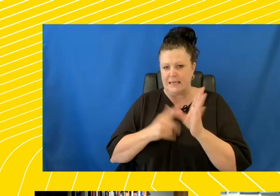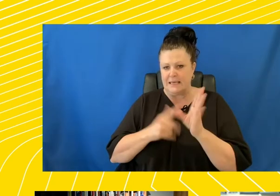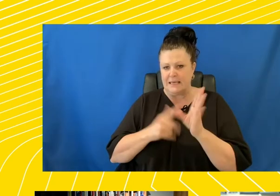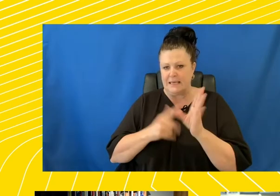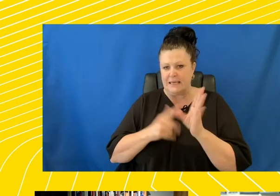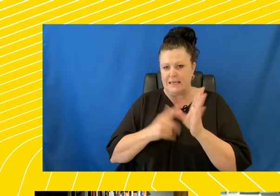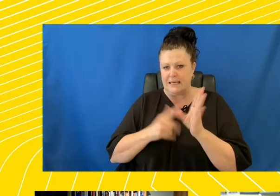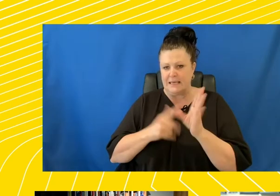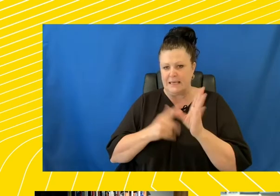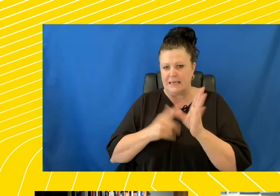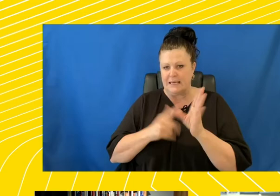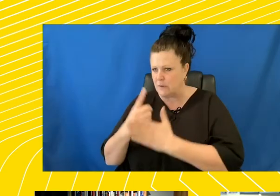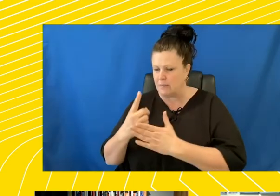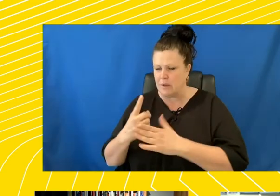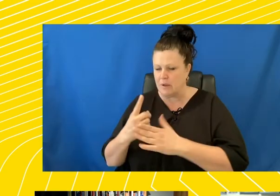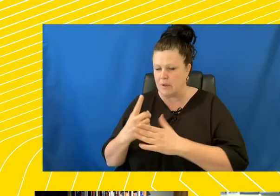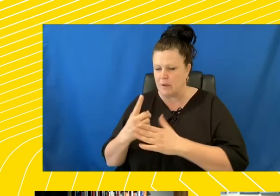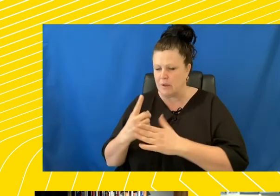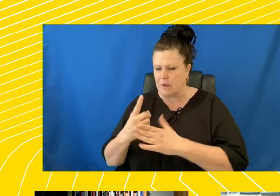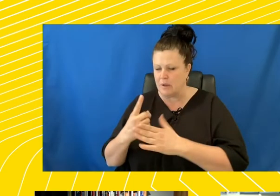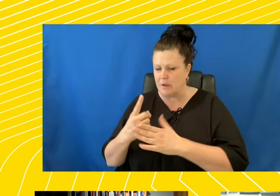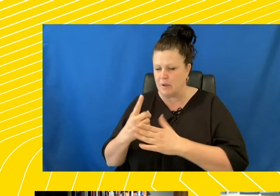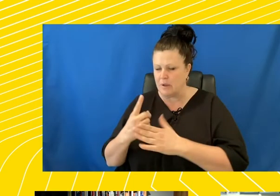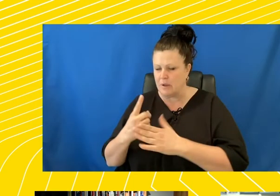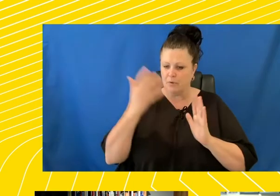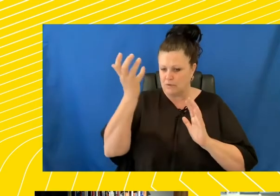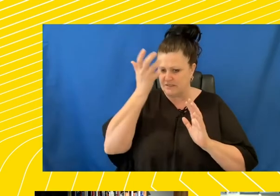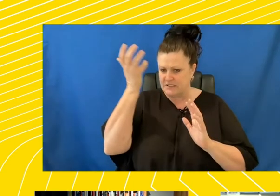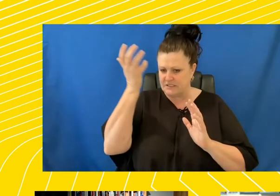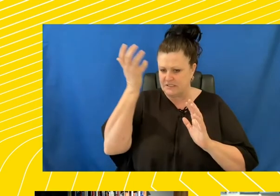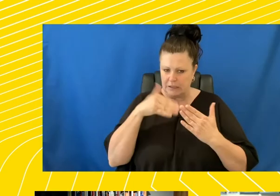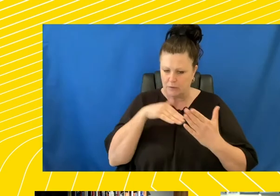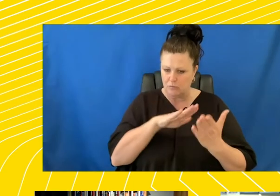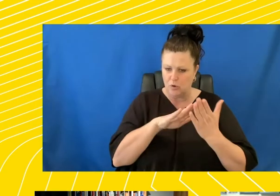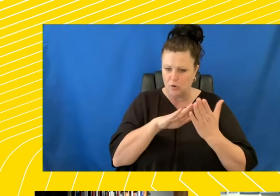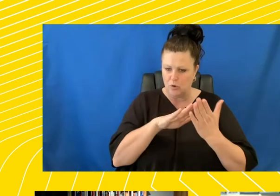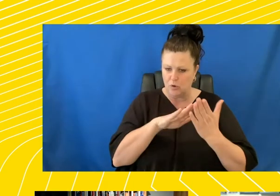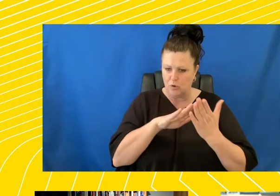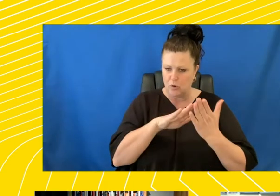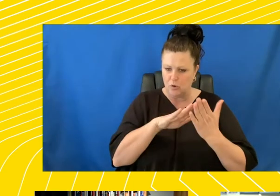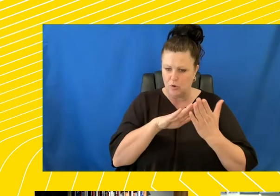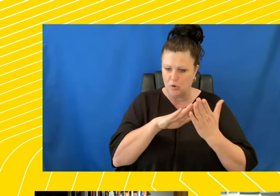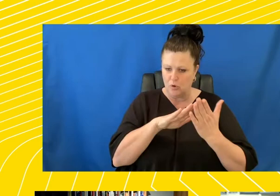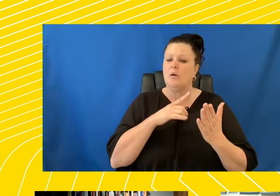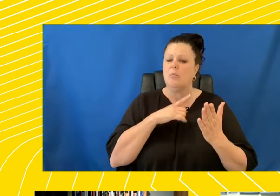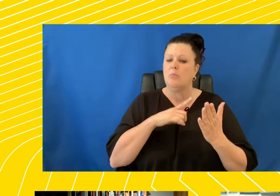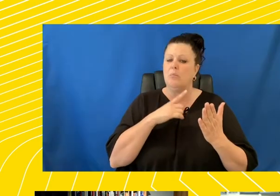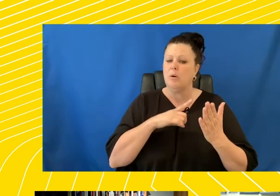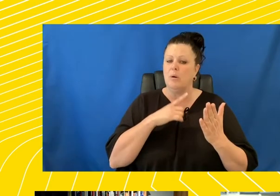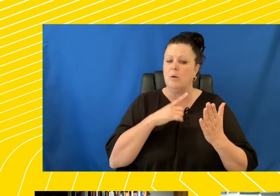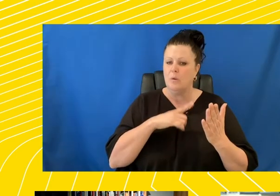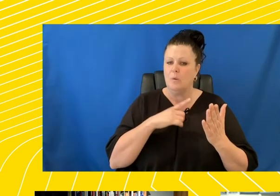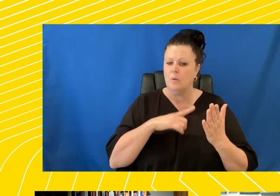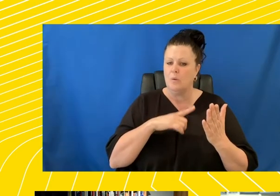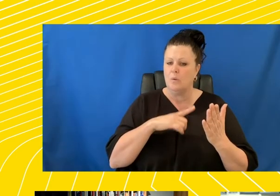The reason I was arguing that we need to take a more sophisticated approach beyond God-winning is that, firstly, that there